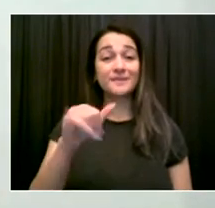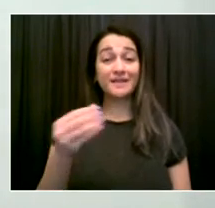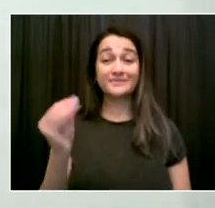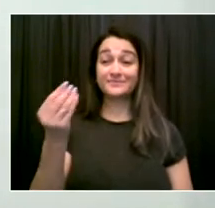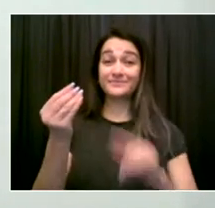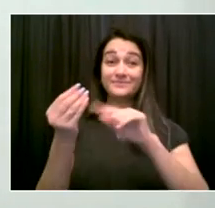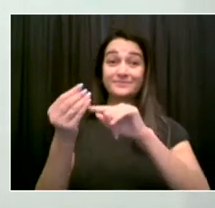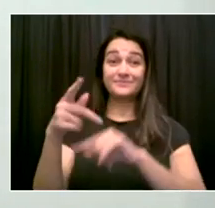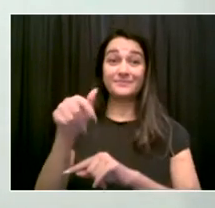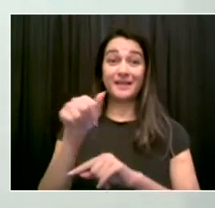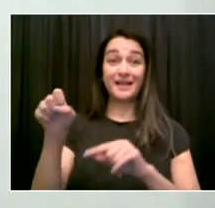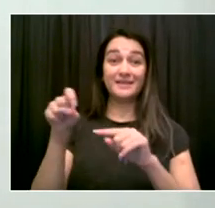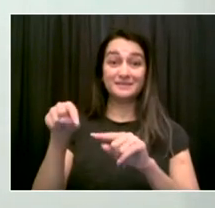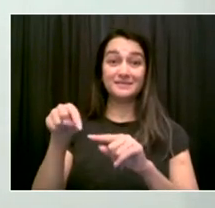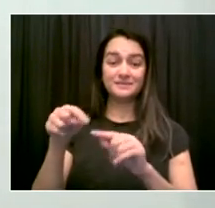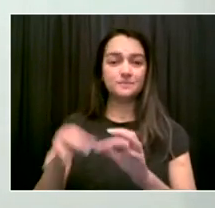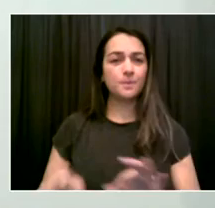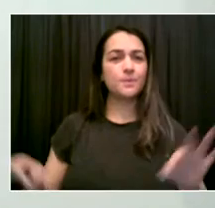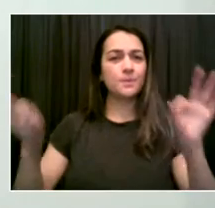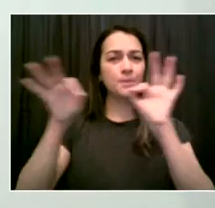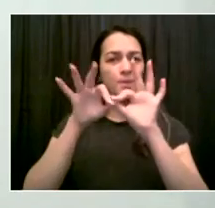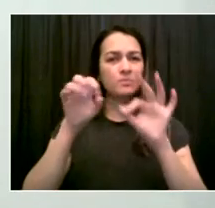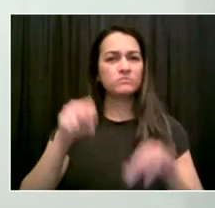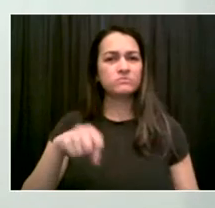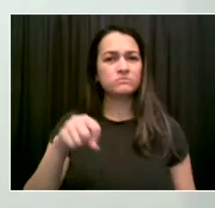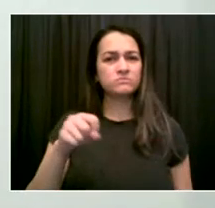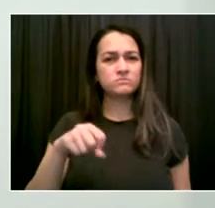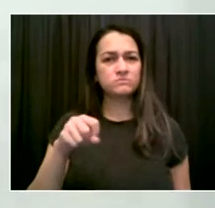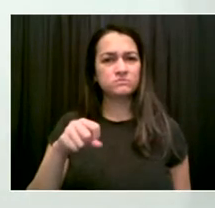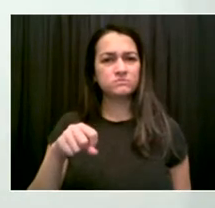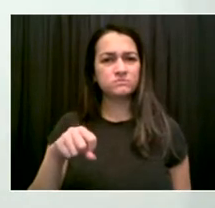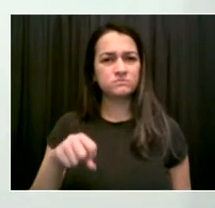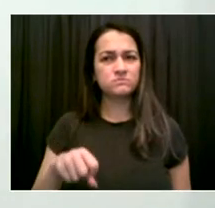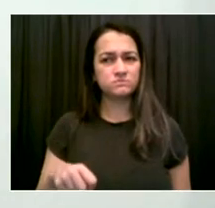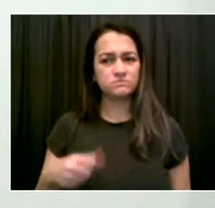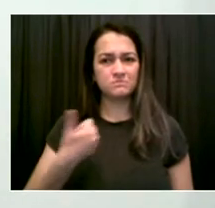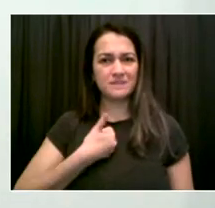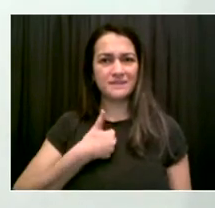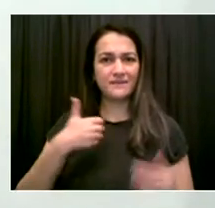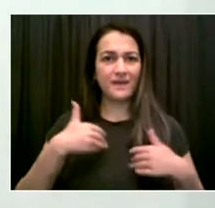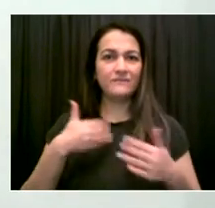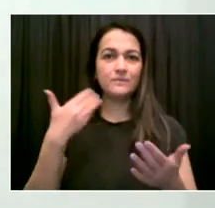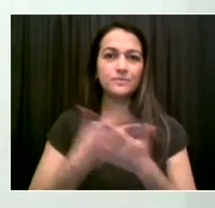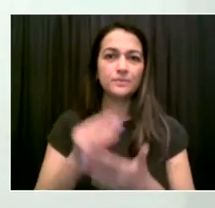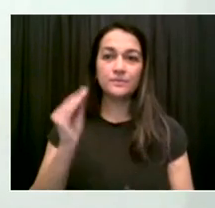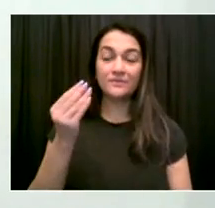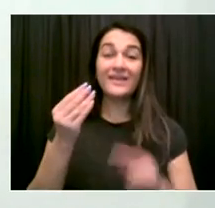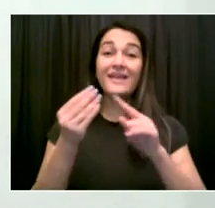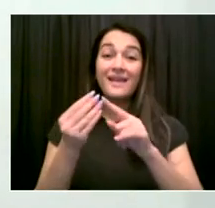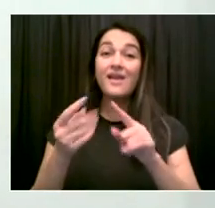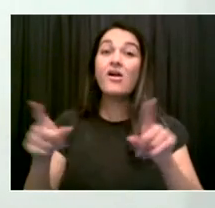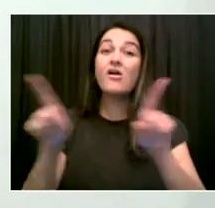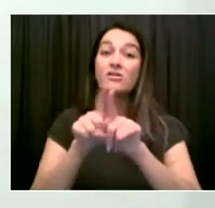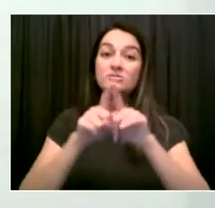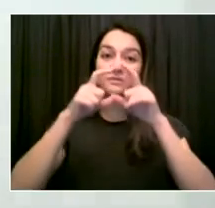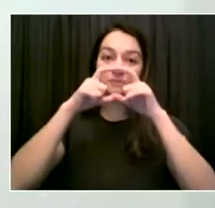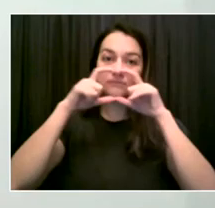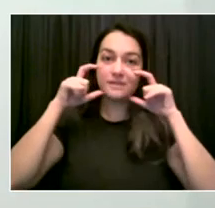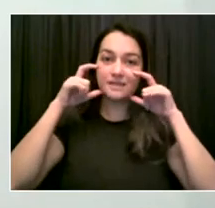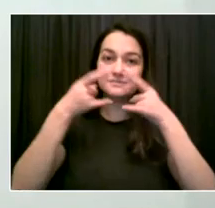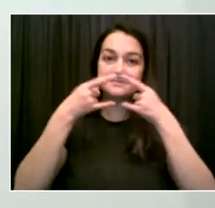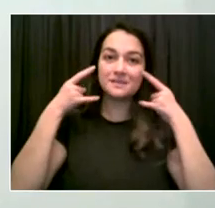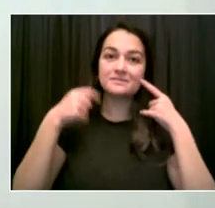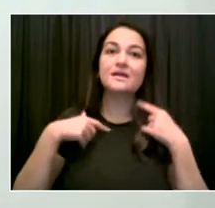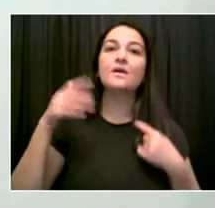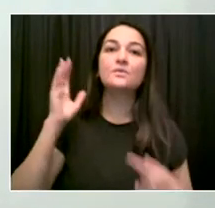and mask use on two of my events that I'm having this weekend. If you don't wear a mask and if you don't come in